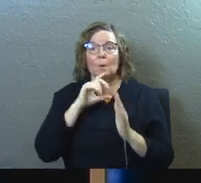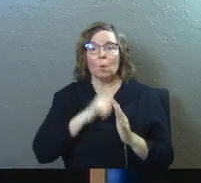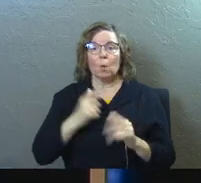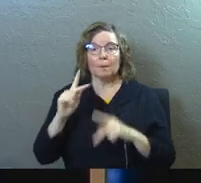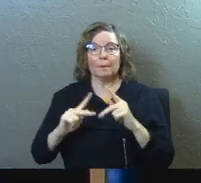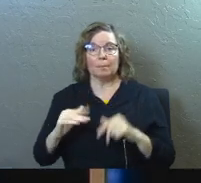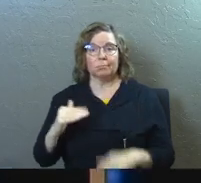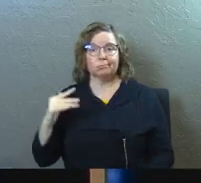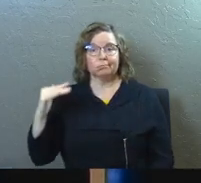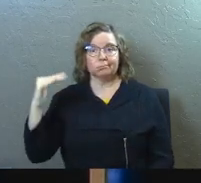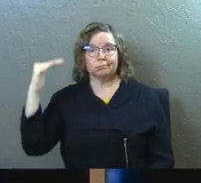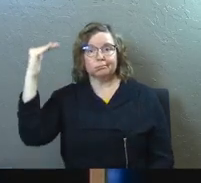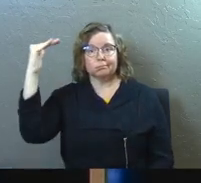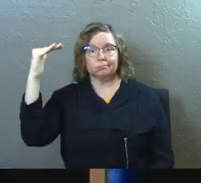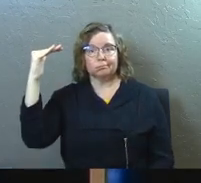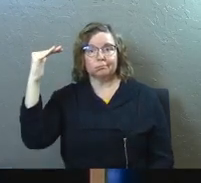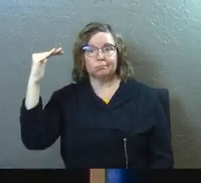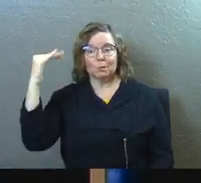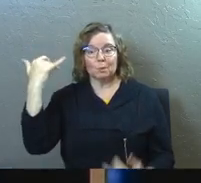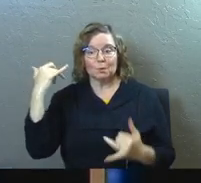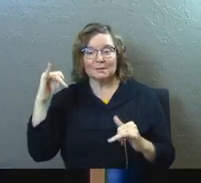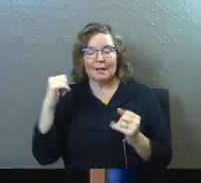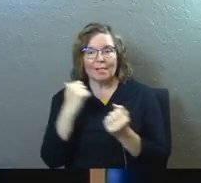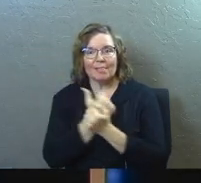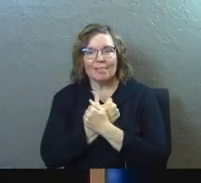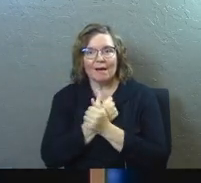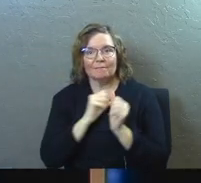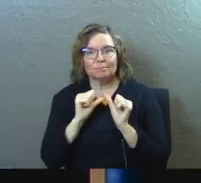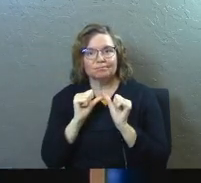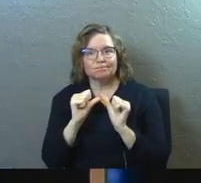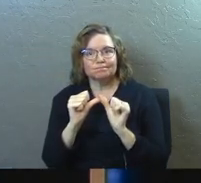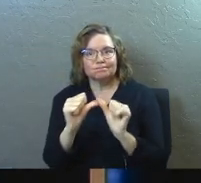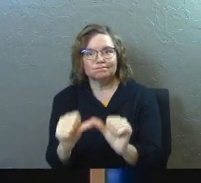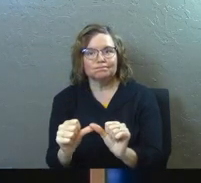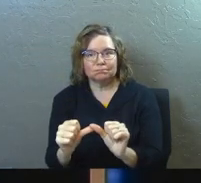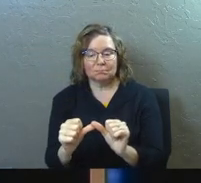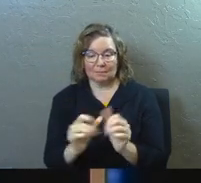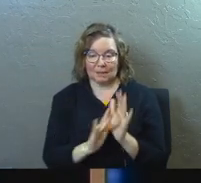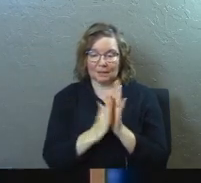still intoxicated with each other. That's a biblical idea.